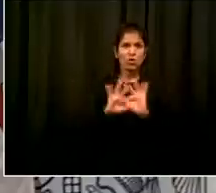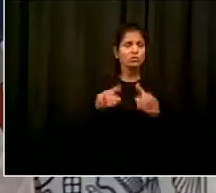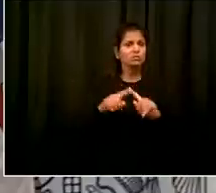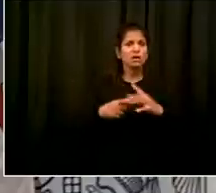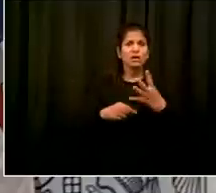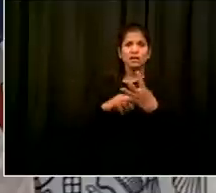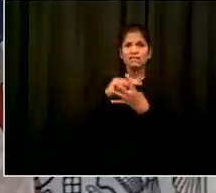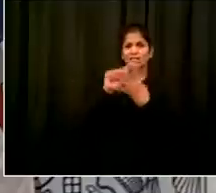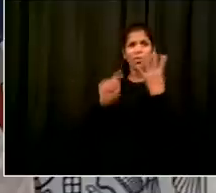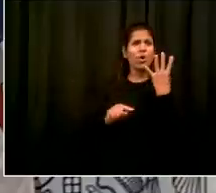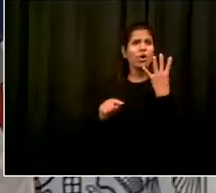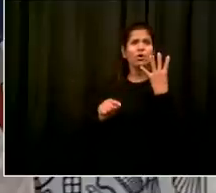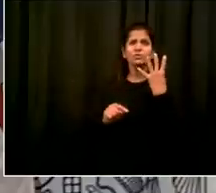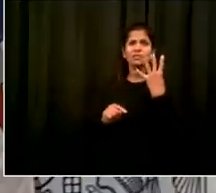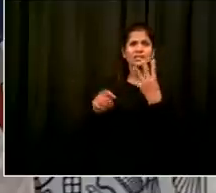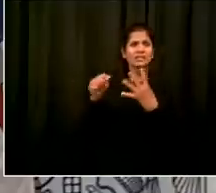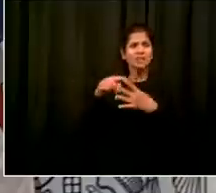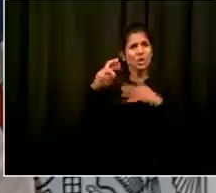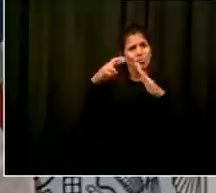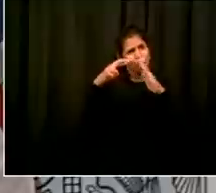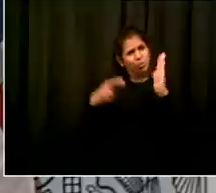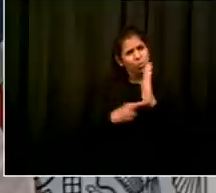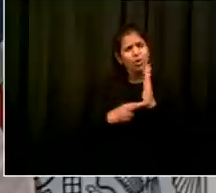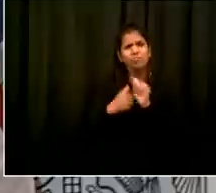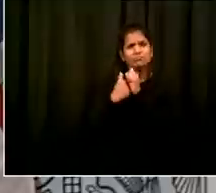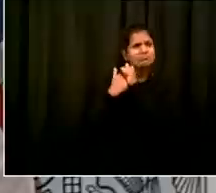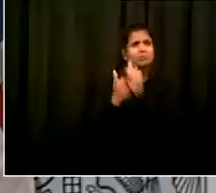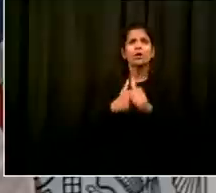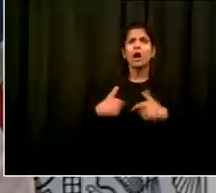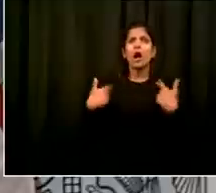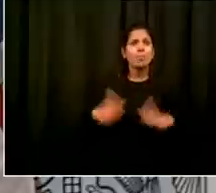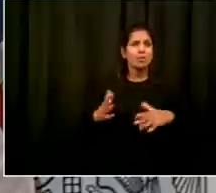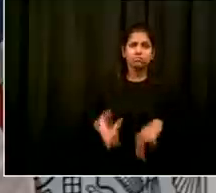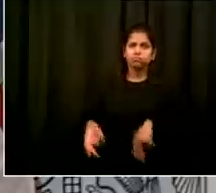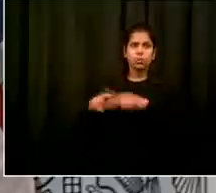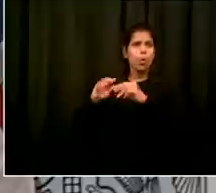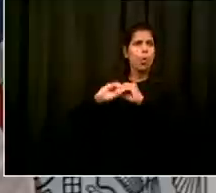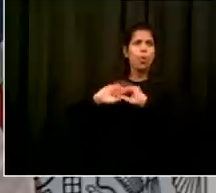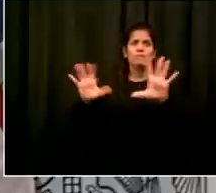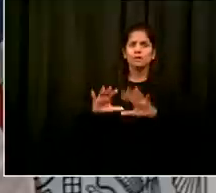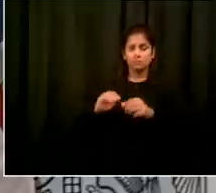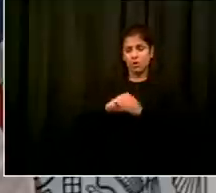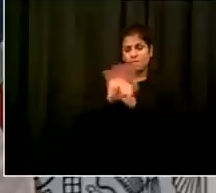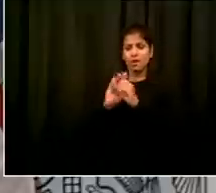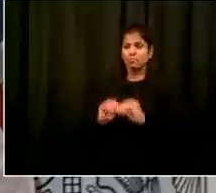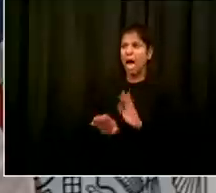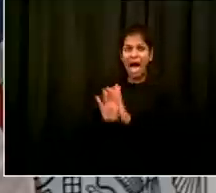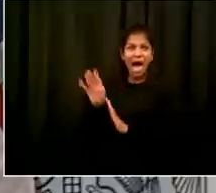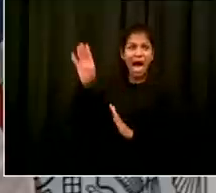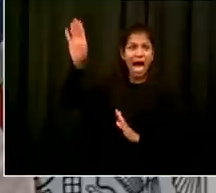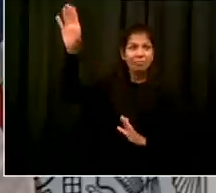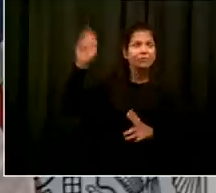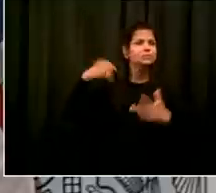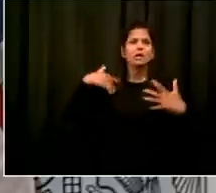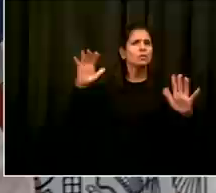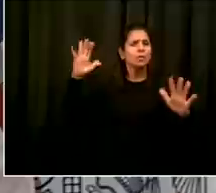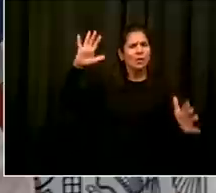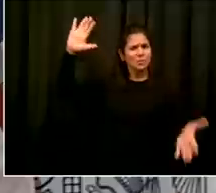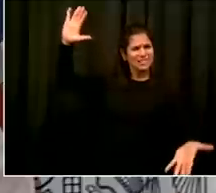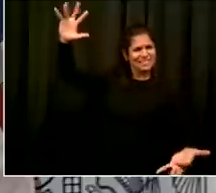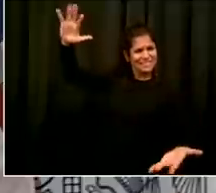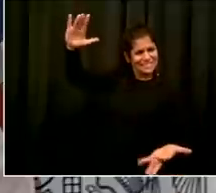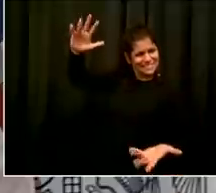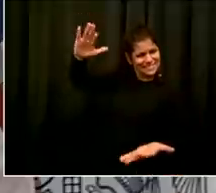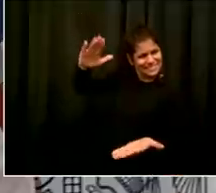not let this disease back in the door here in this city because we've come so far and we've fought so well against it and one of the last